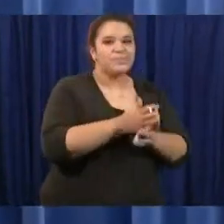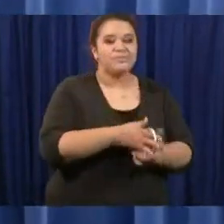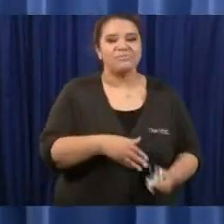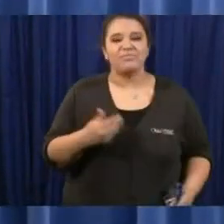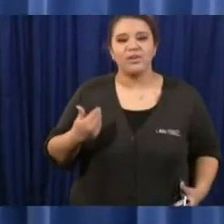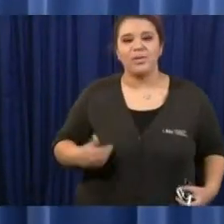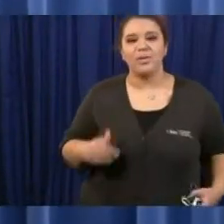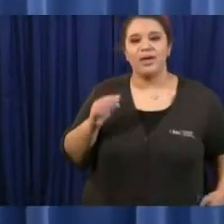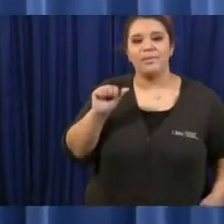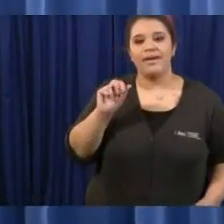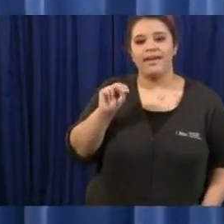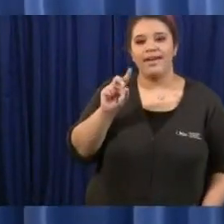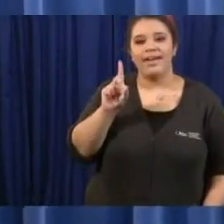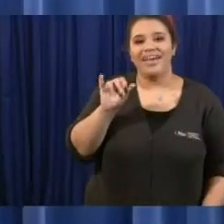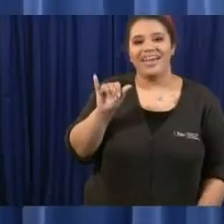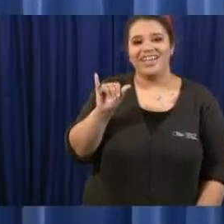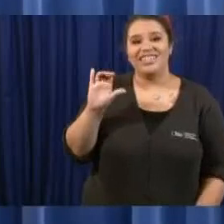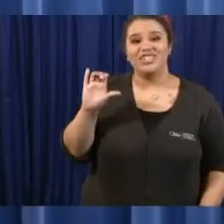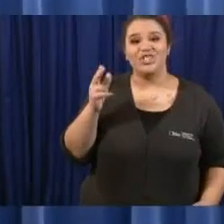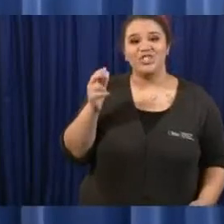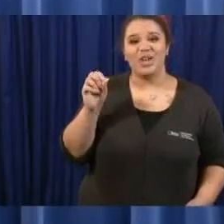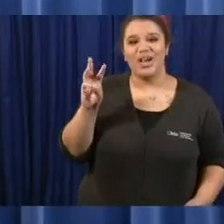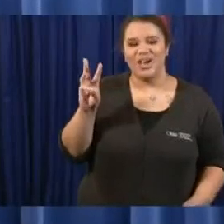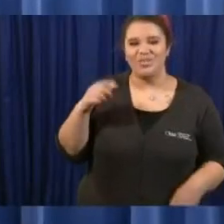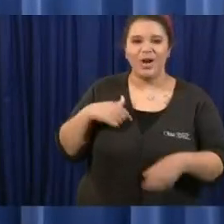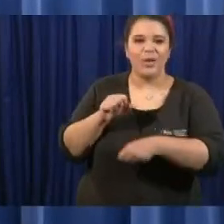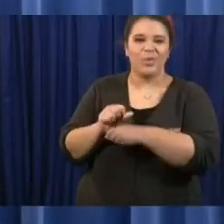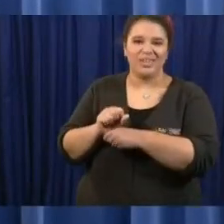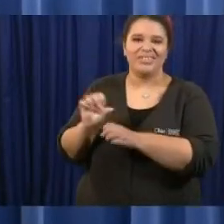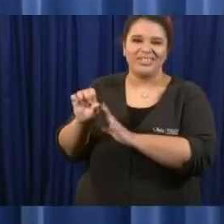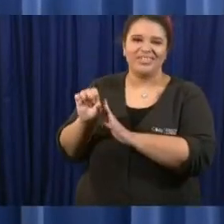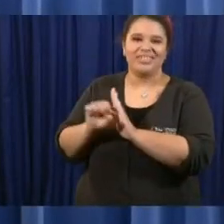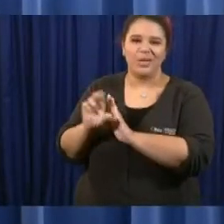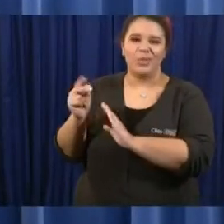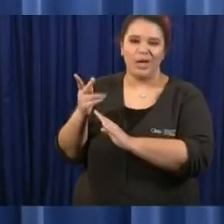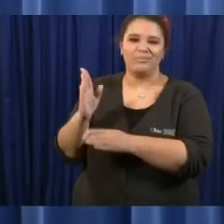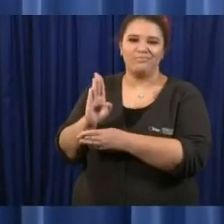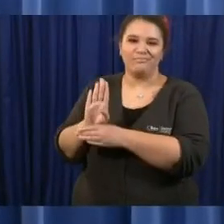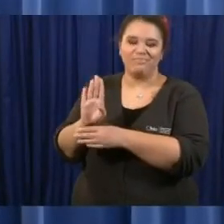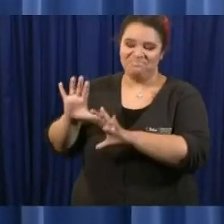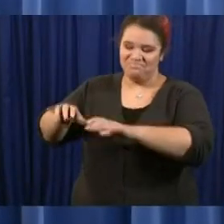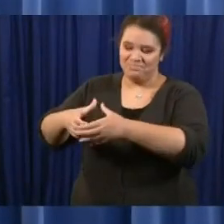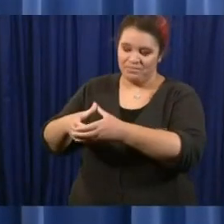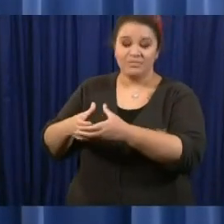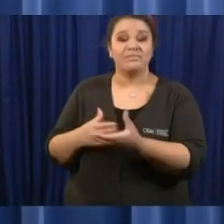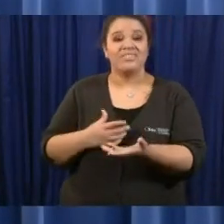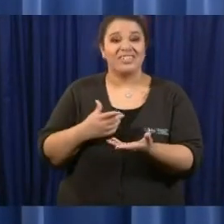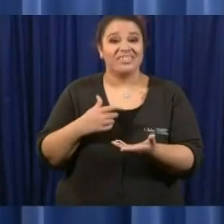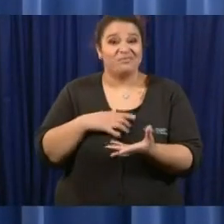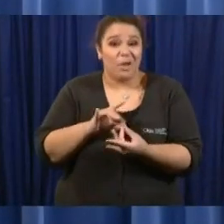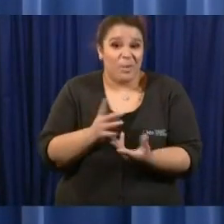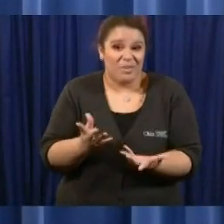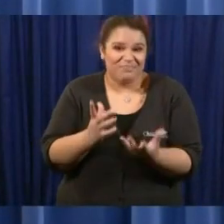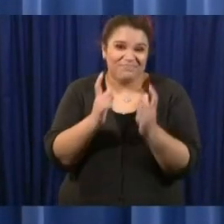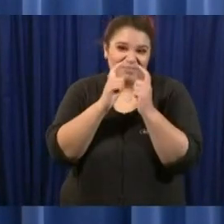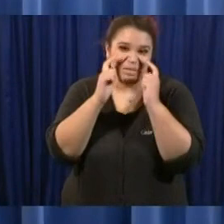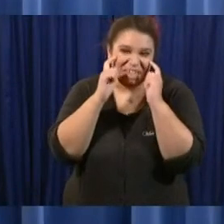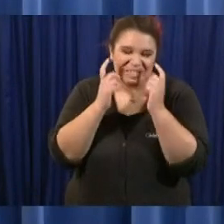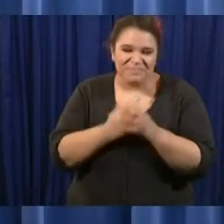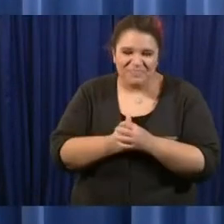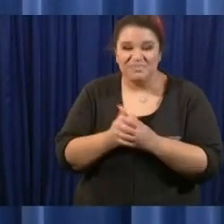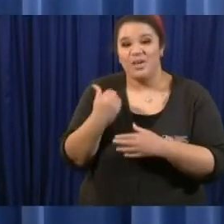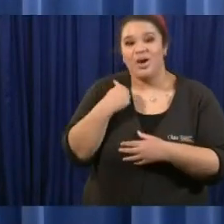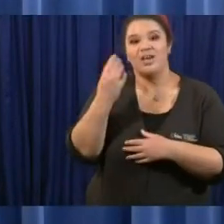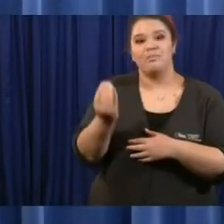bureau i want to talk about face masks um you've mentioned that you know on monday after you announced the face mask mandate that the